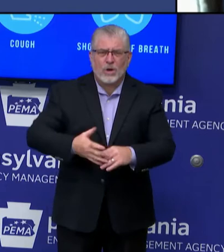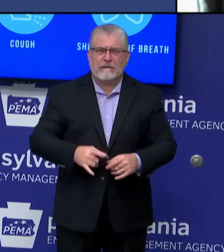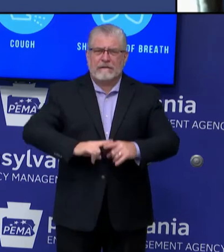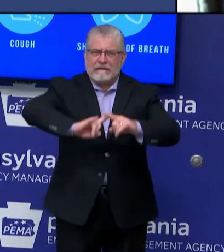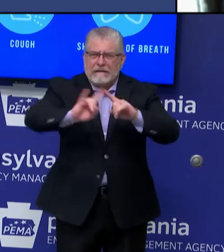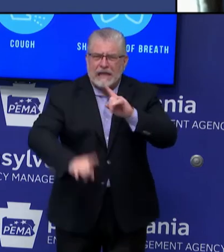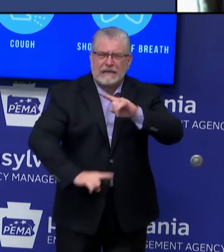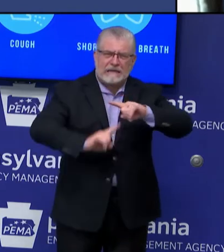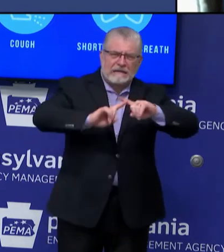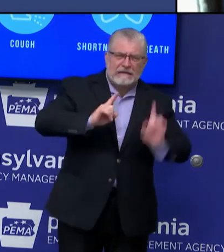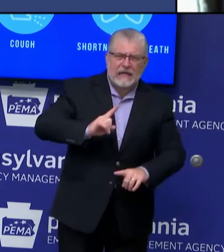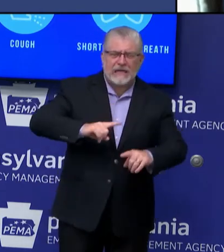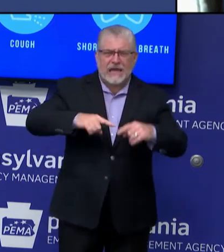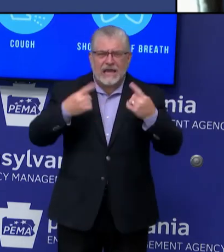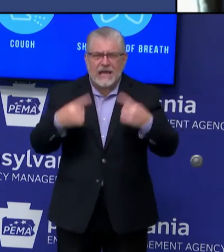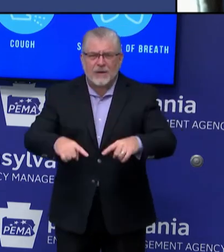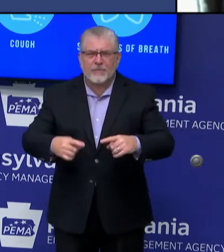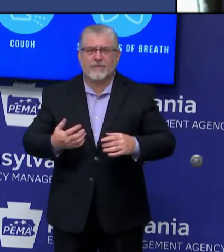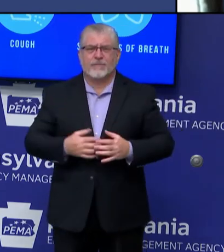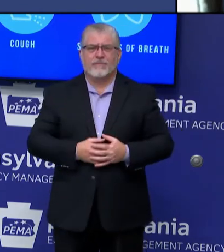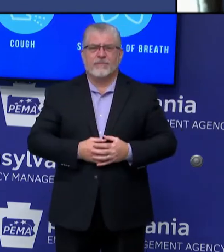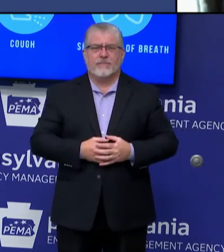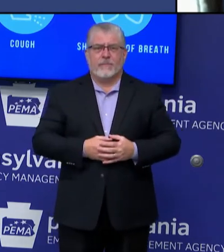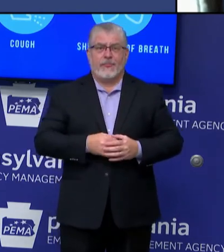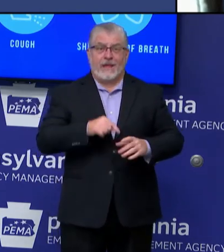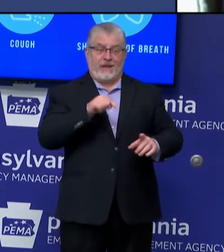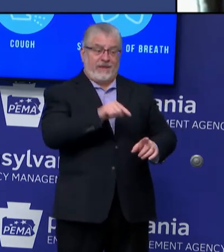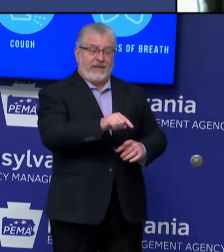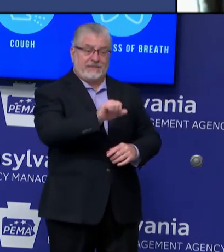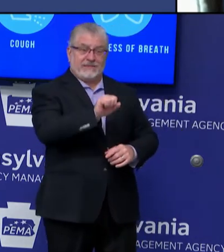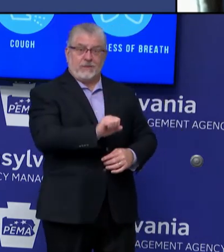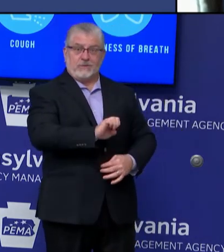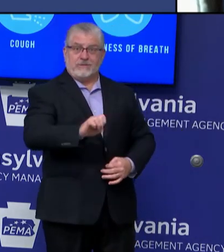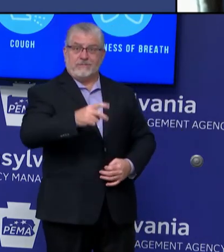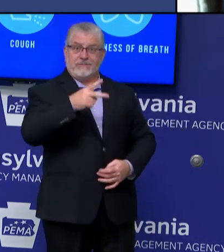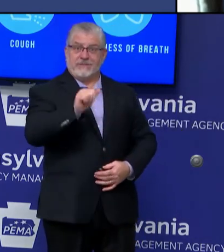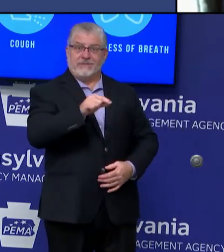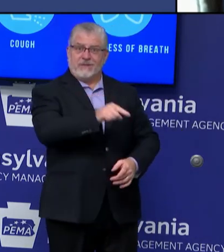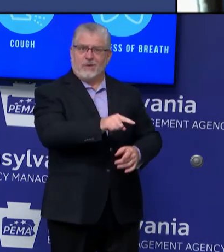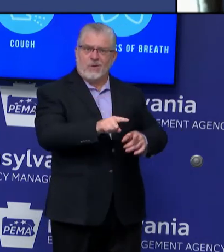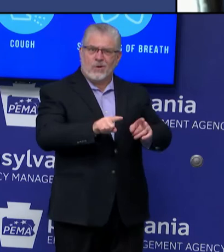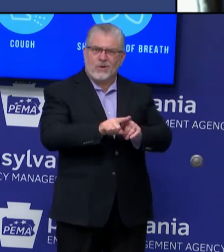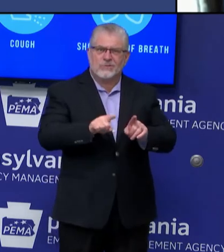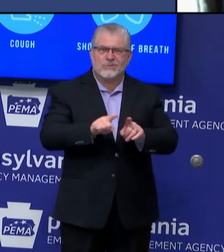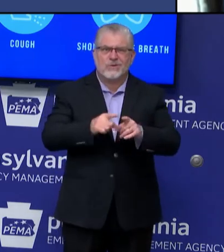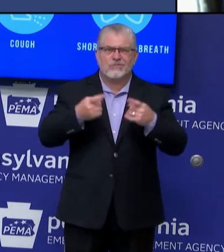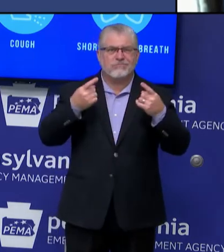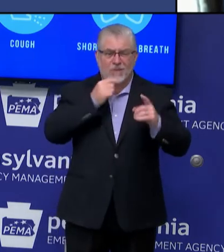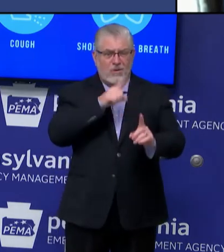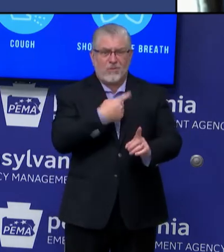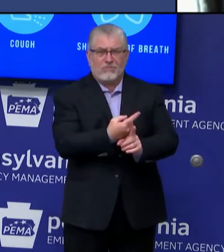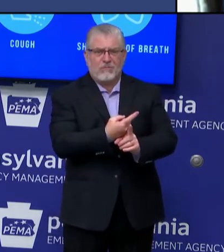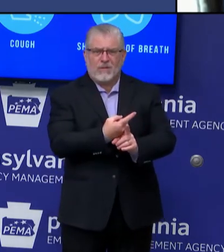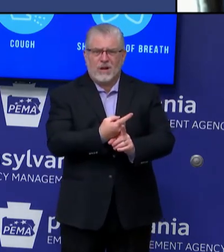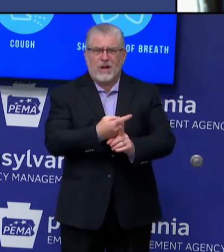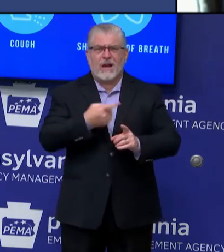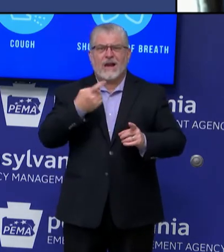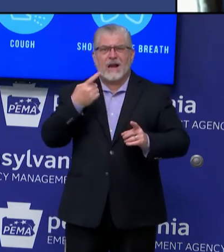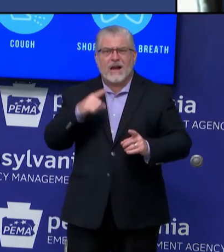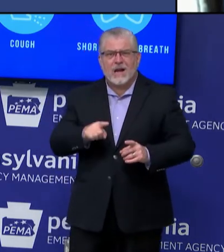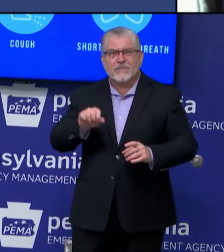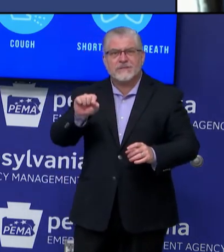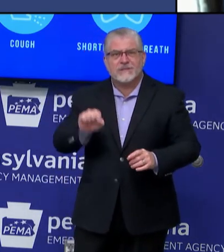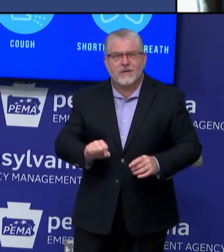were not just an issue in southeastern Pennsylvania, but were even happening at the same time in southern New Jersey and in Delaware.